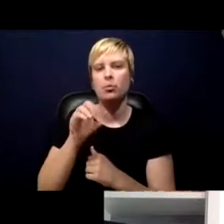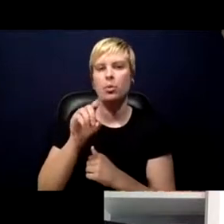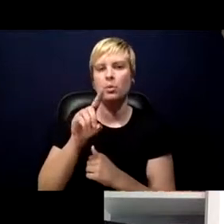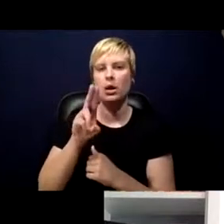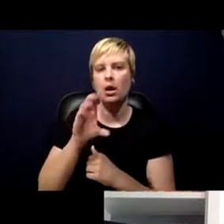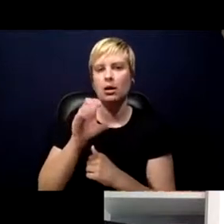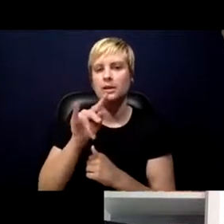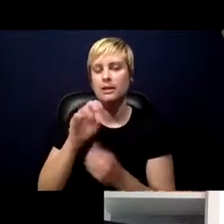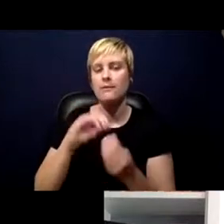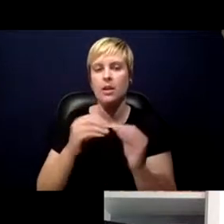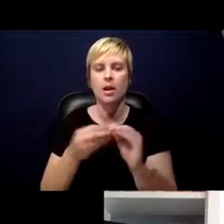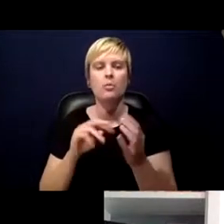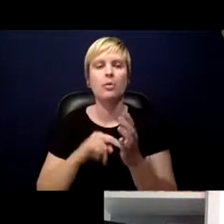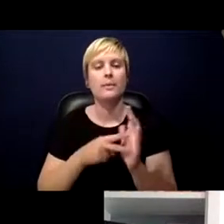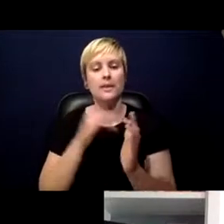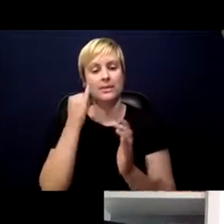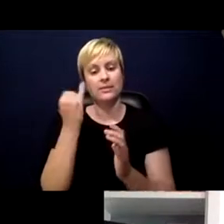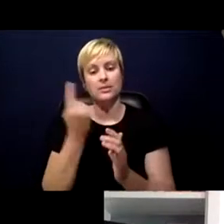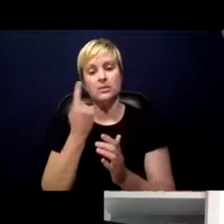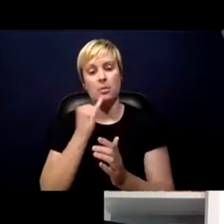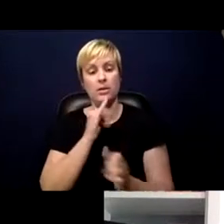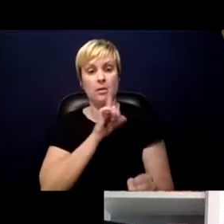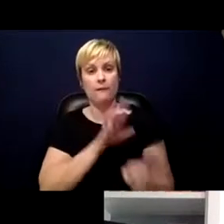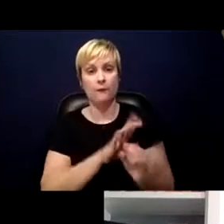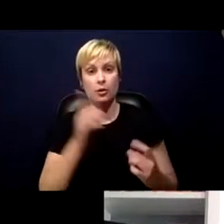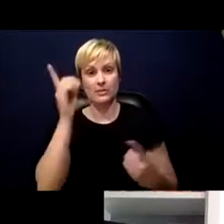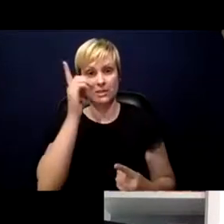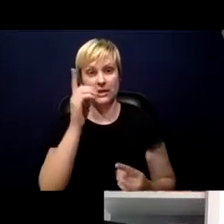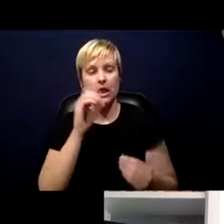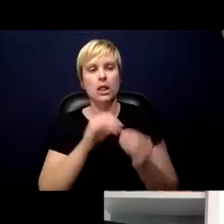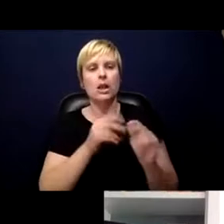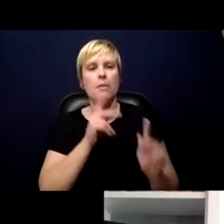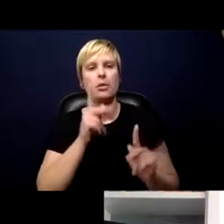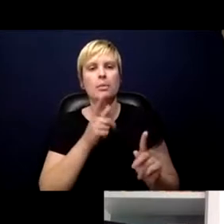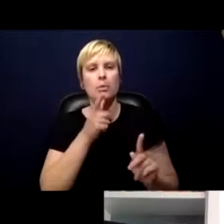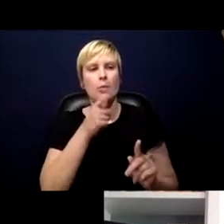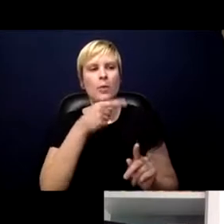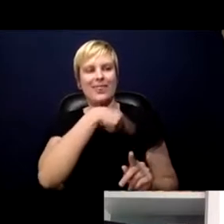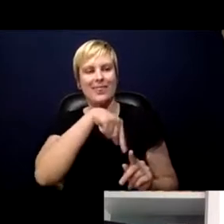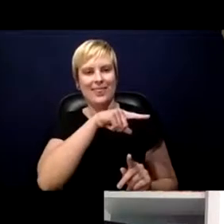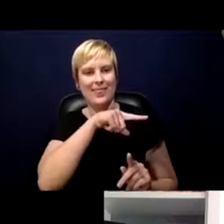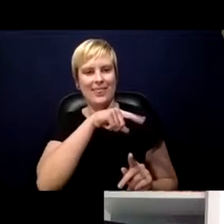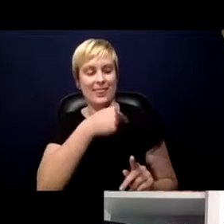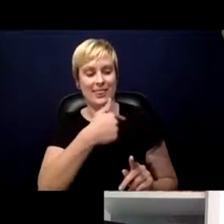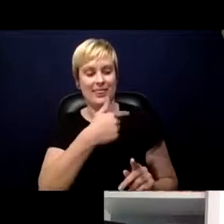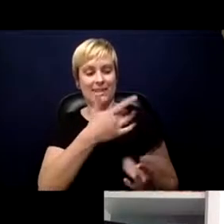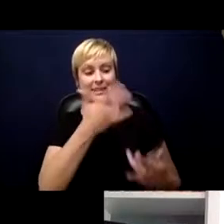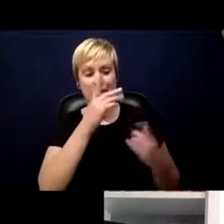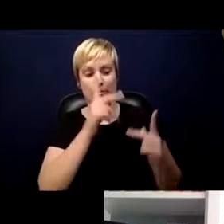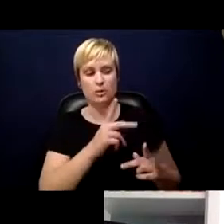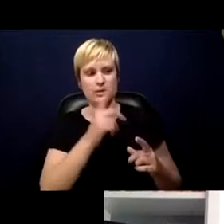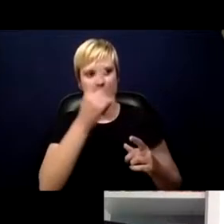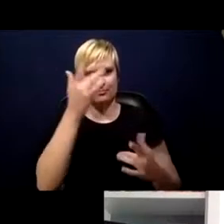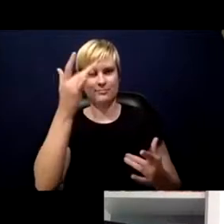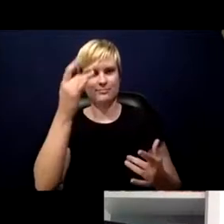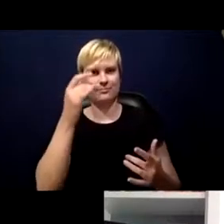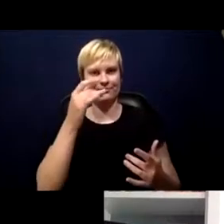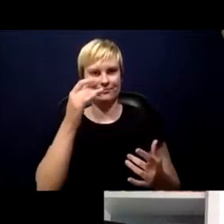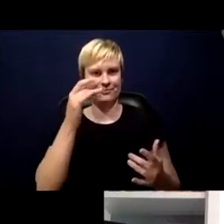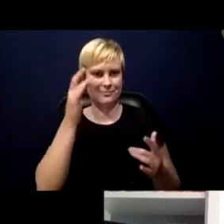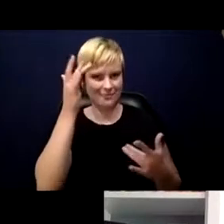confirmed from a disease, the number of people that they were infect, that's the 2 or 3%